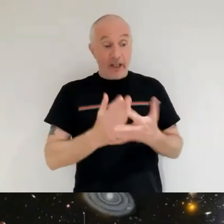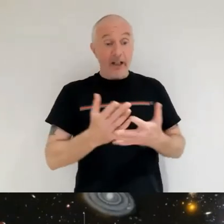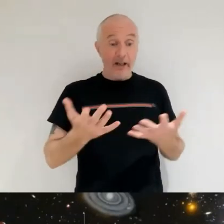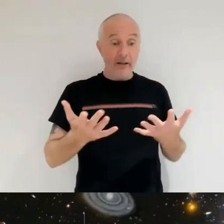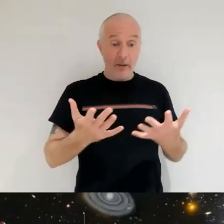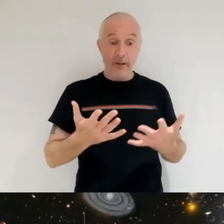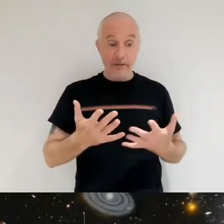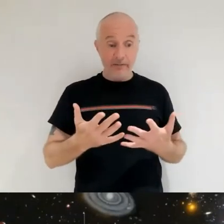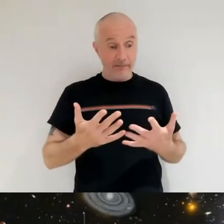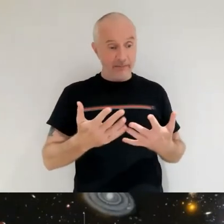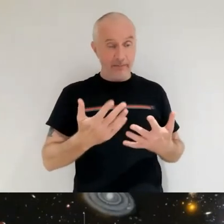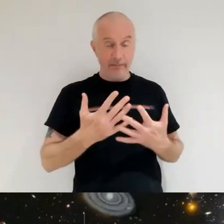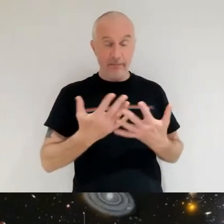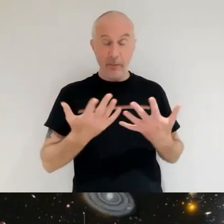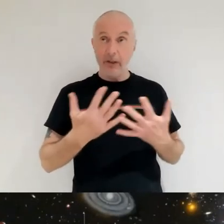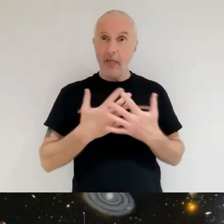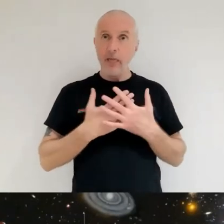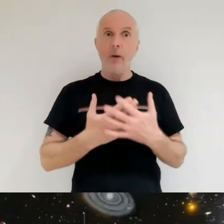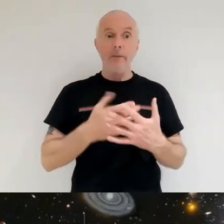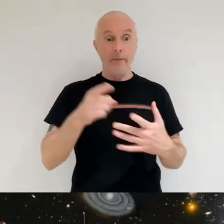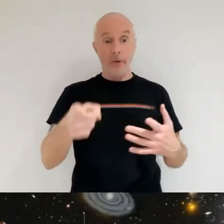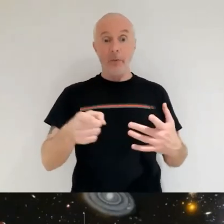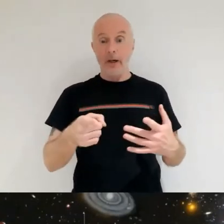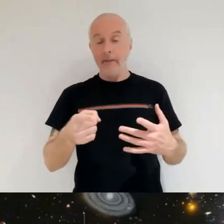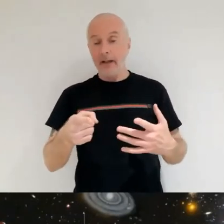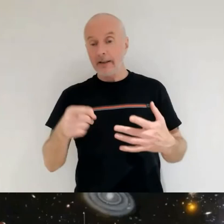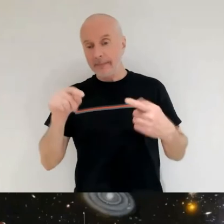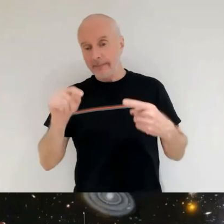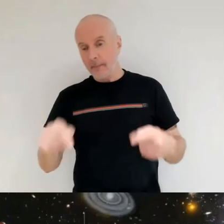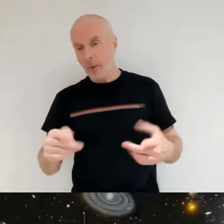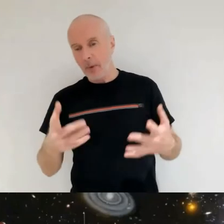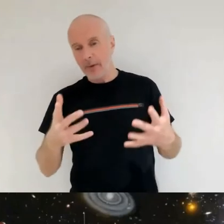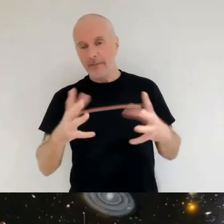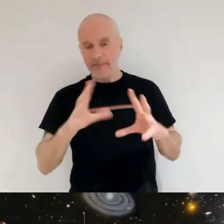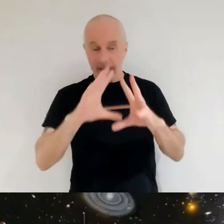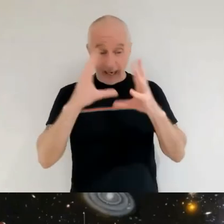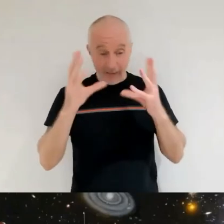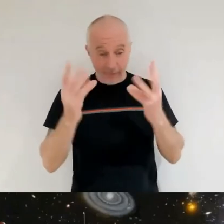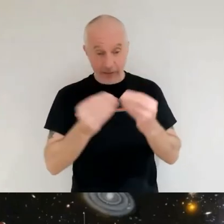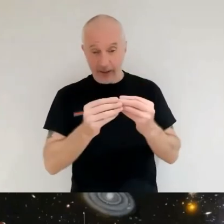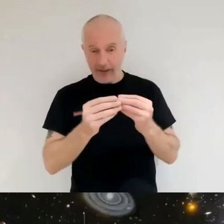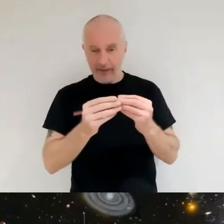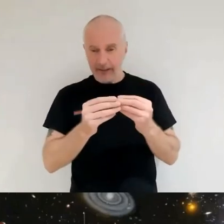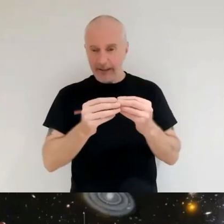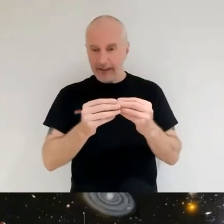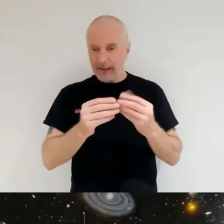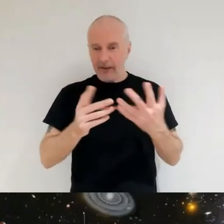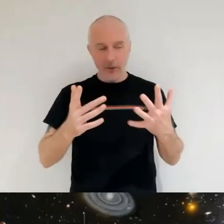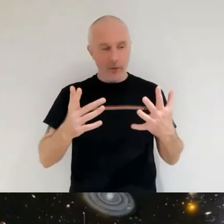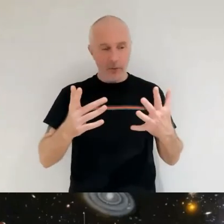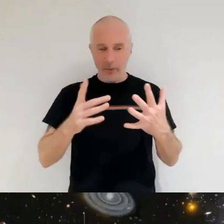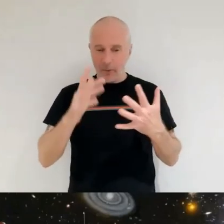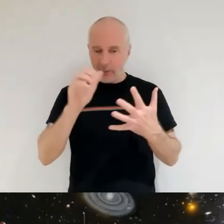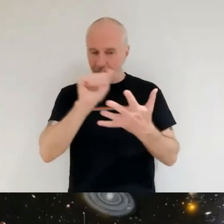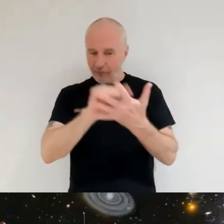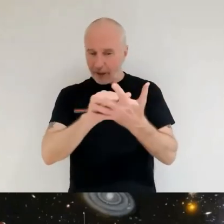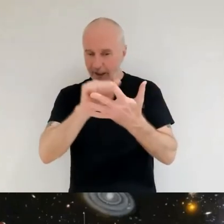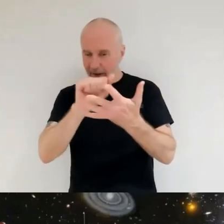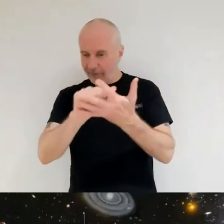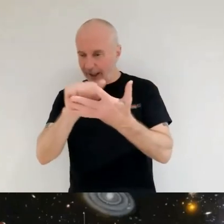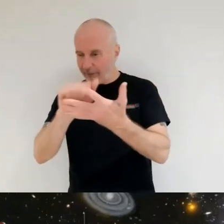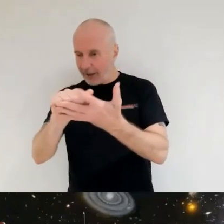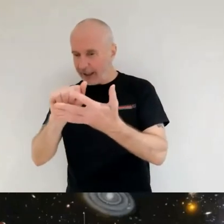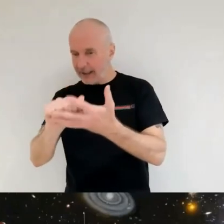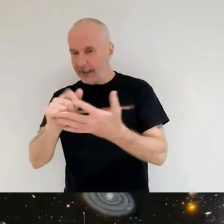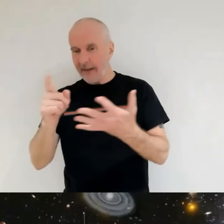that um we having to get everything to occur on route is a nightmare because as you say if something went